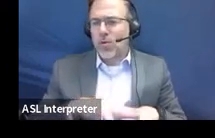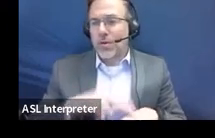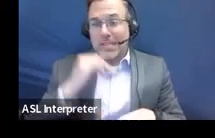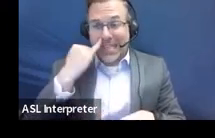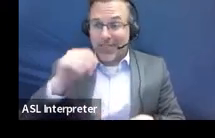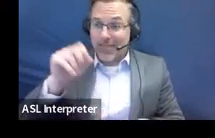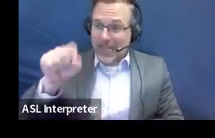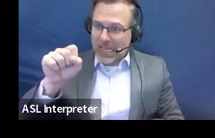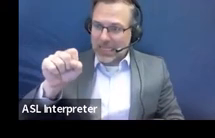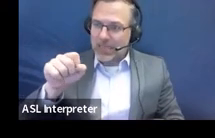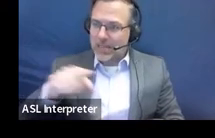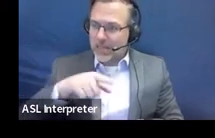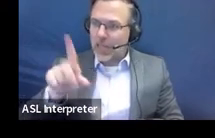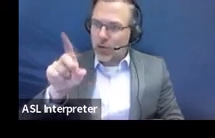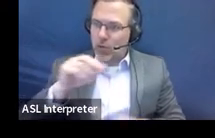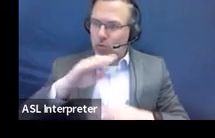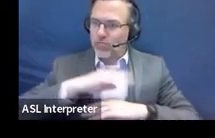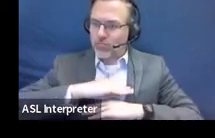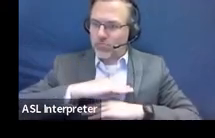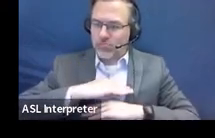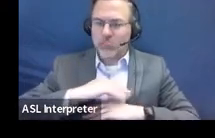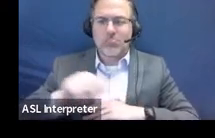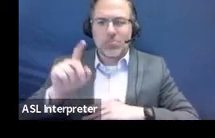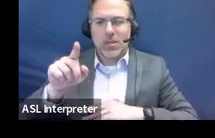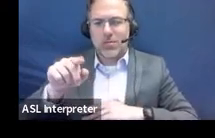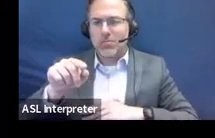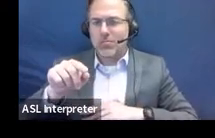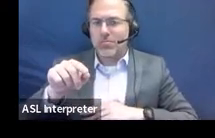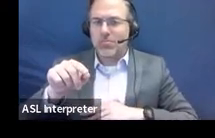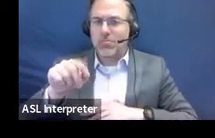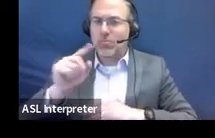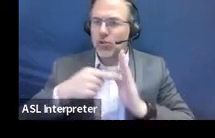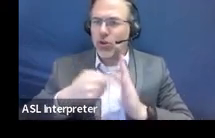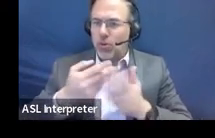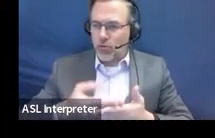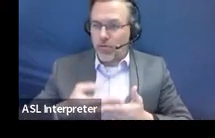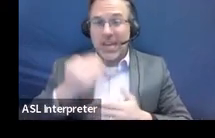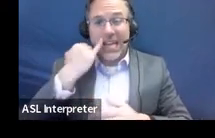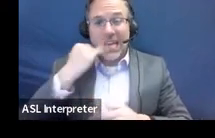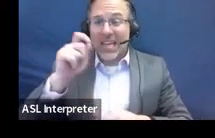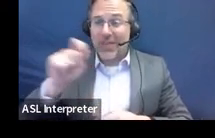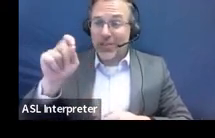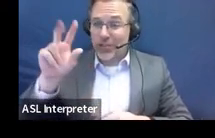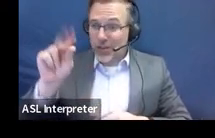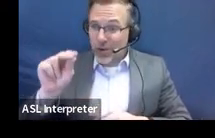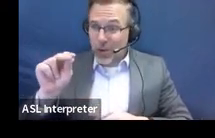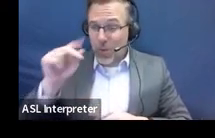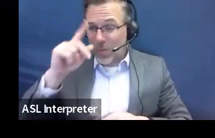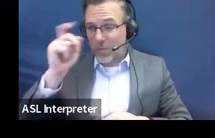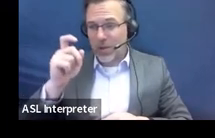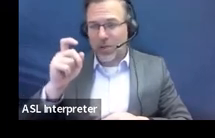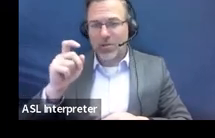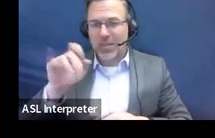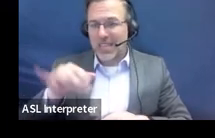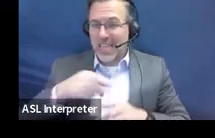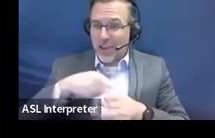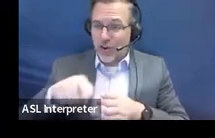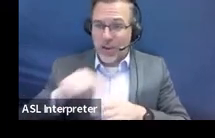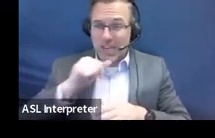yes, they do qualify. And if you're checking no, because the area was not assessed,